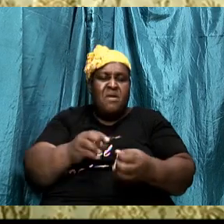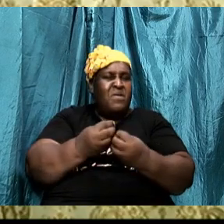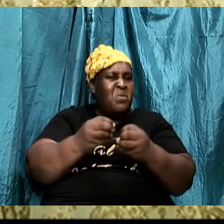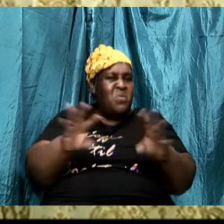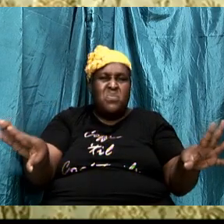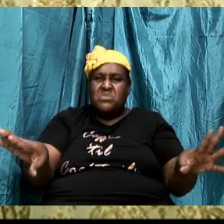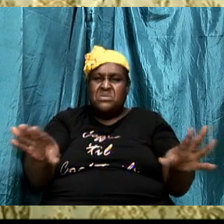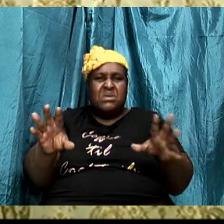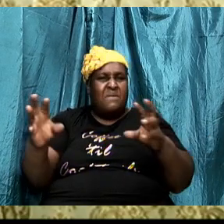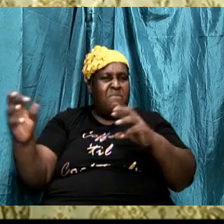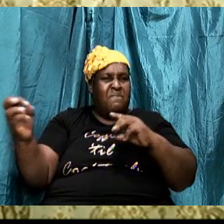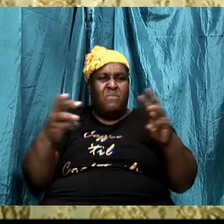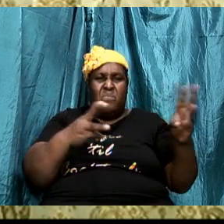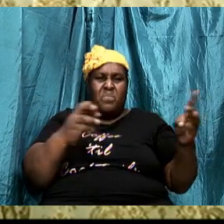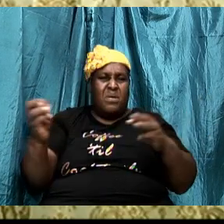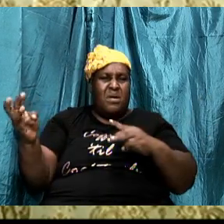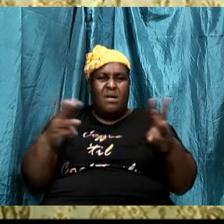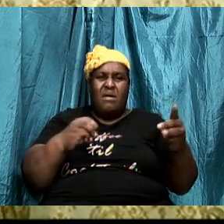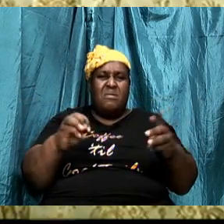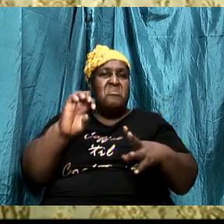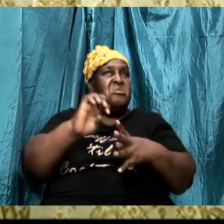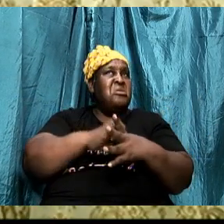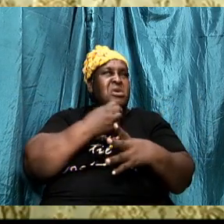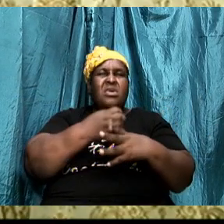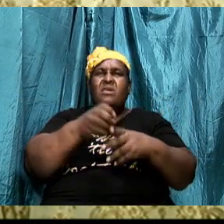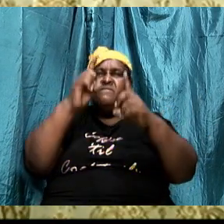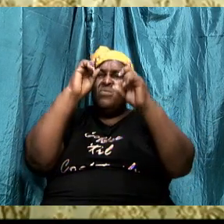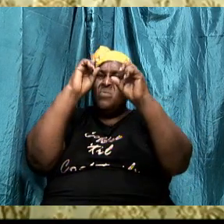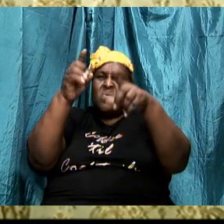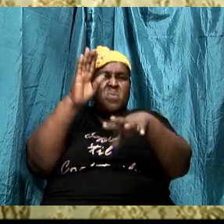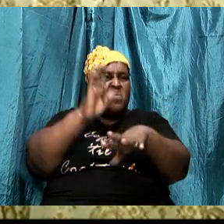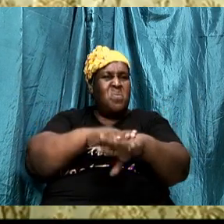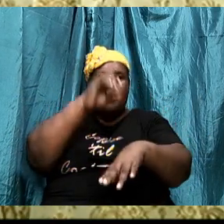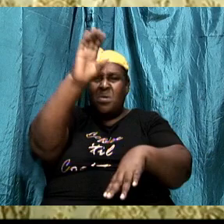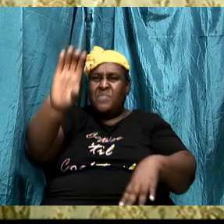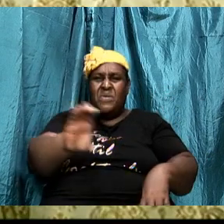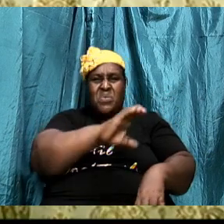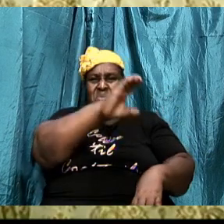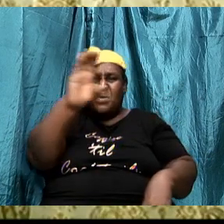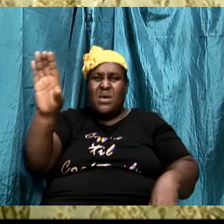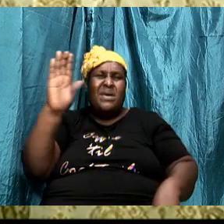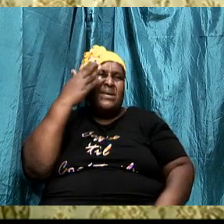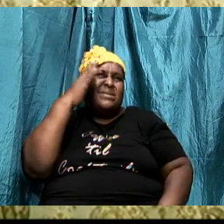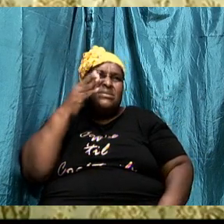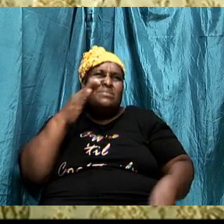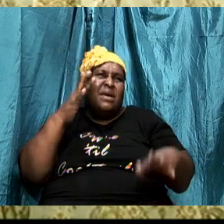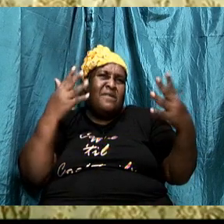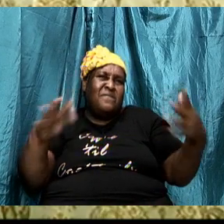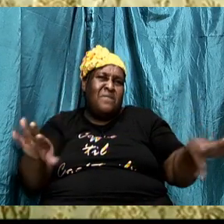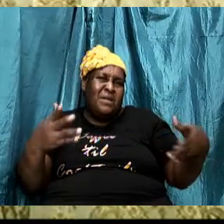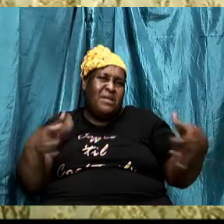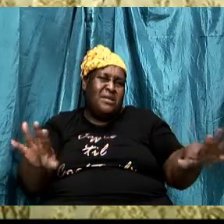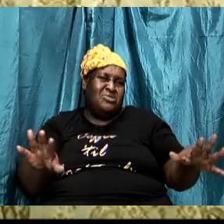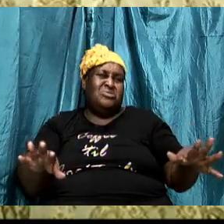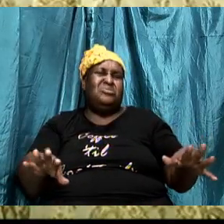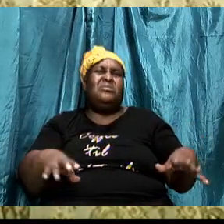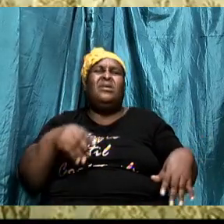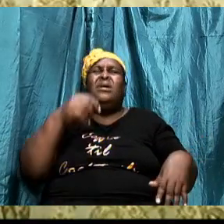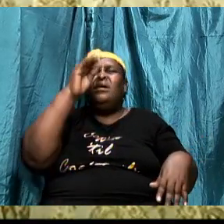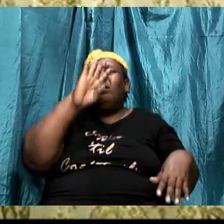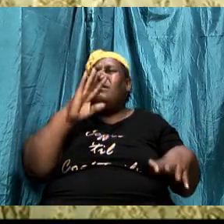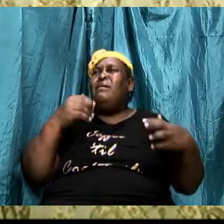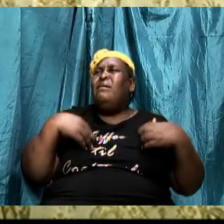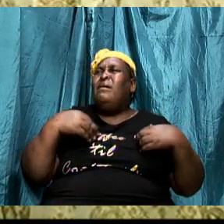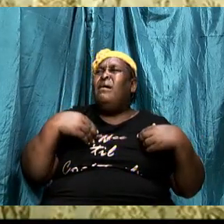even when he went on the cross and it seems like it was all over. God has a way of turning what the